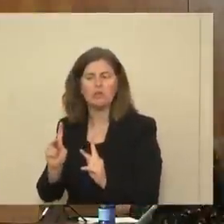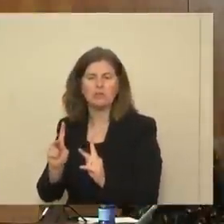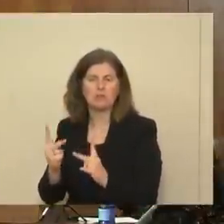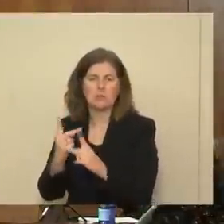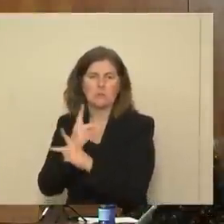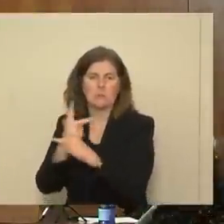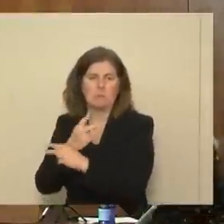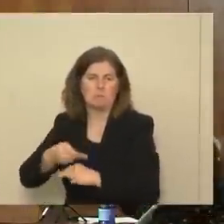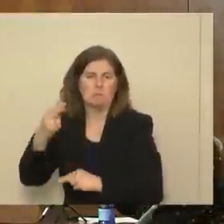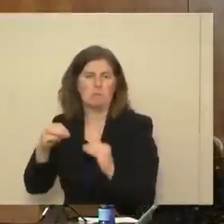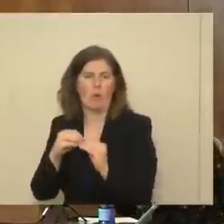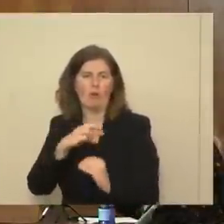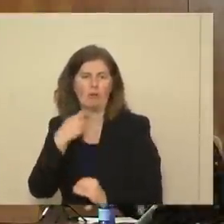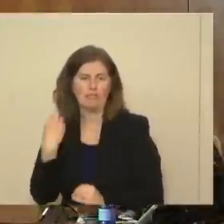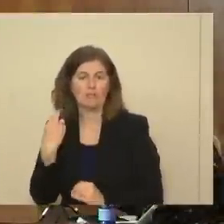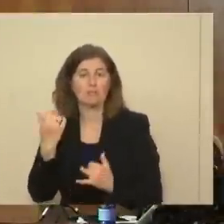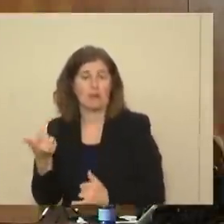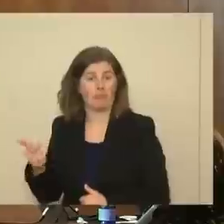Secretary.